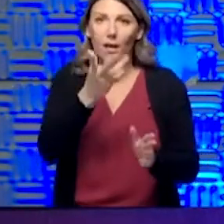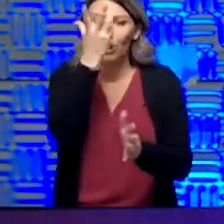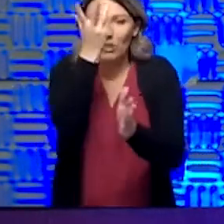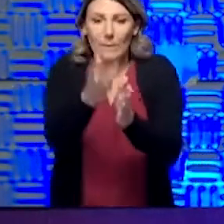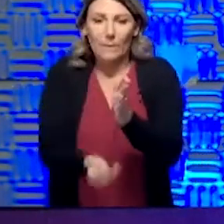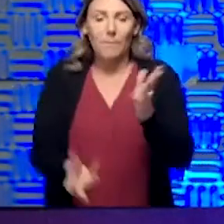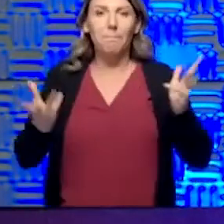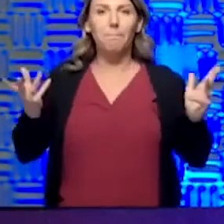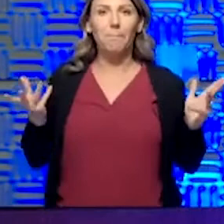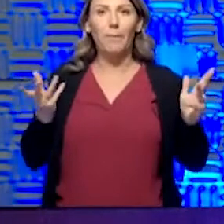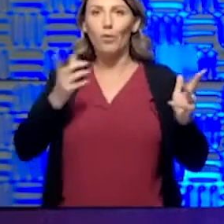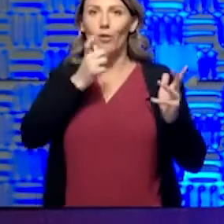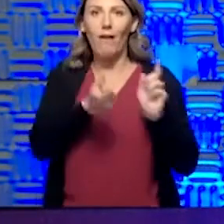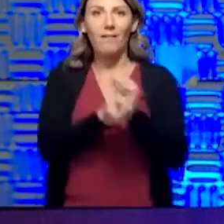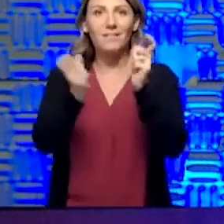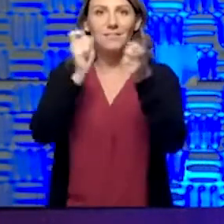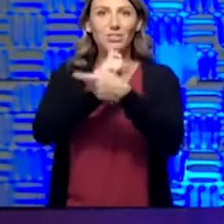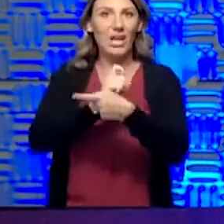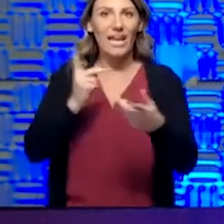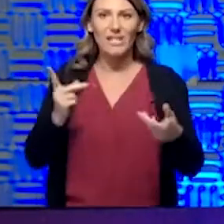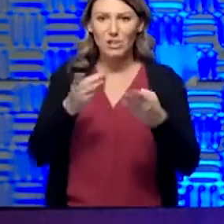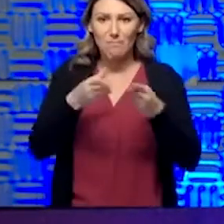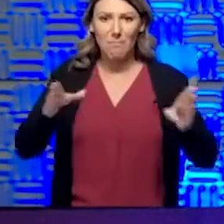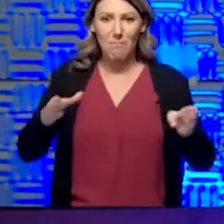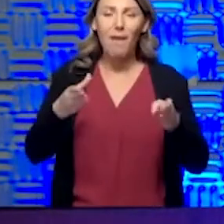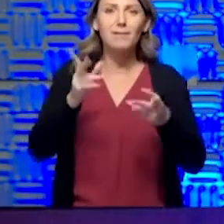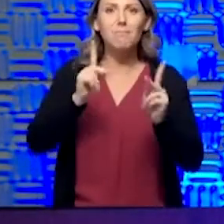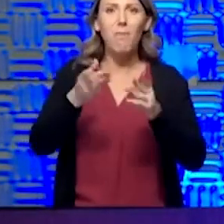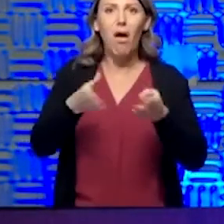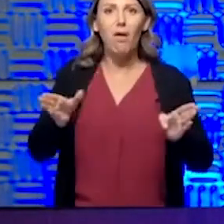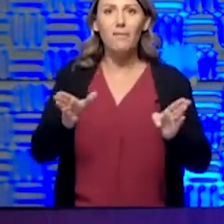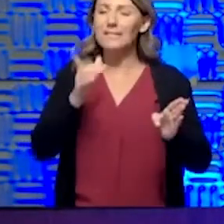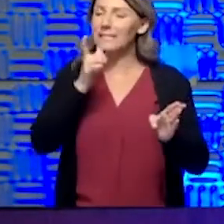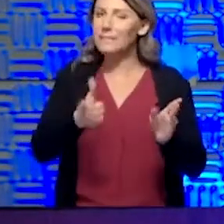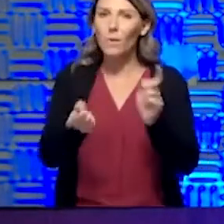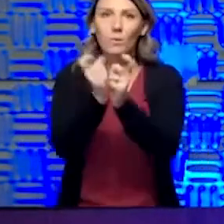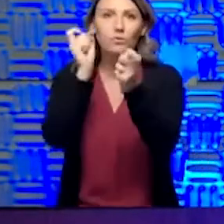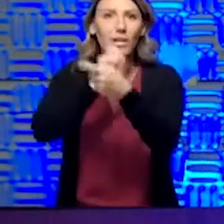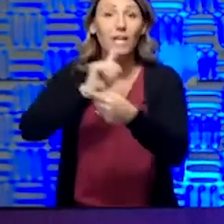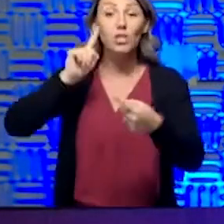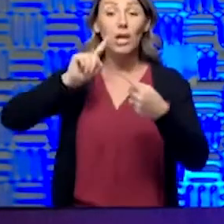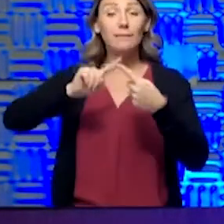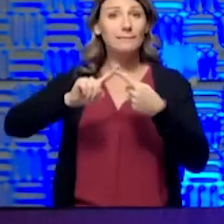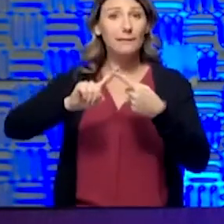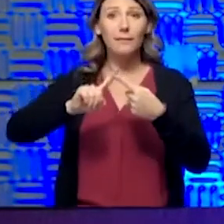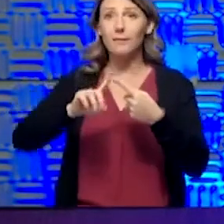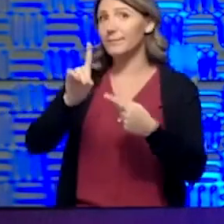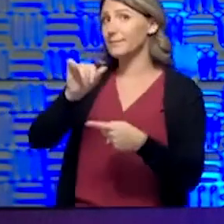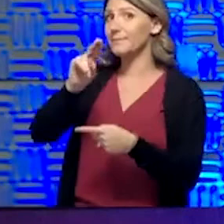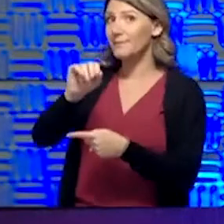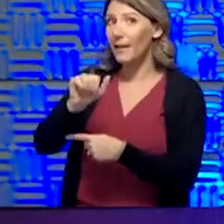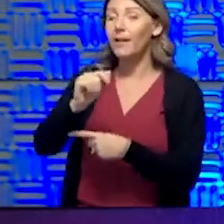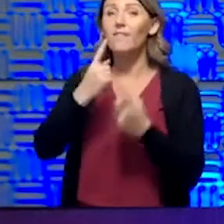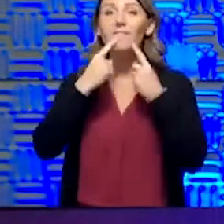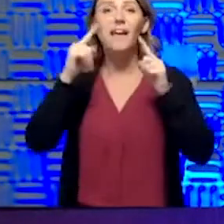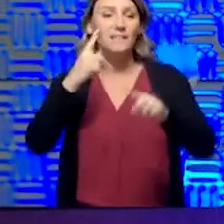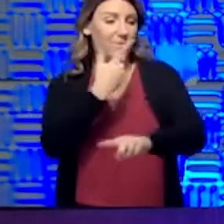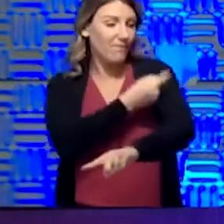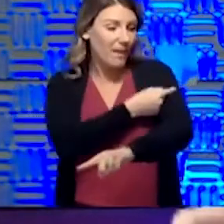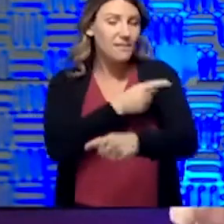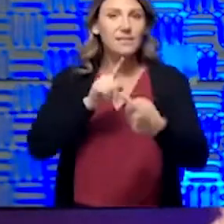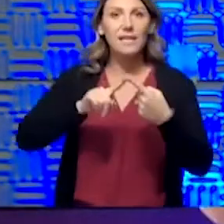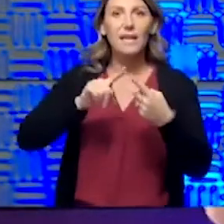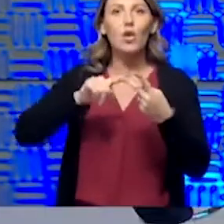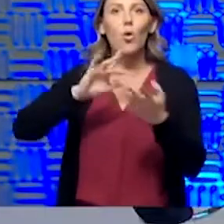not going to change. Wearing a mask in public, that is not going to change until we have, Dana, an effective vaccine or effective therapy.